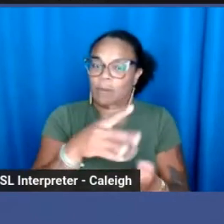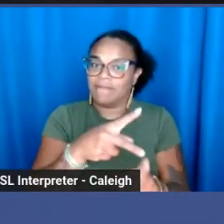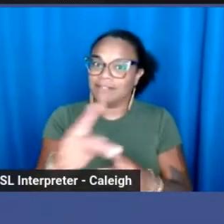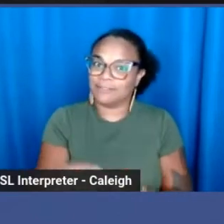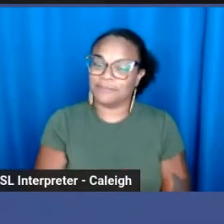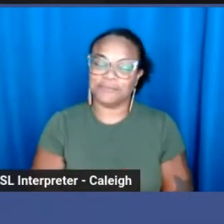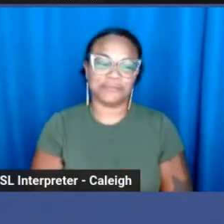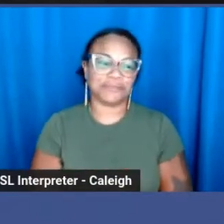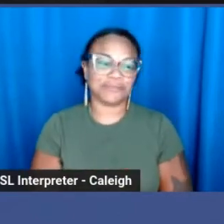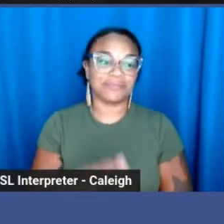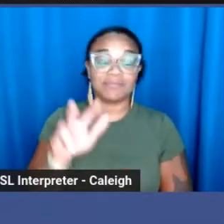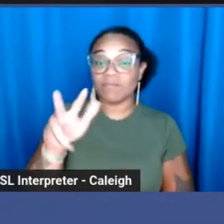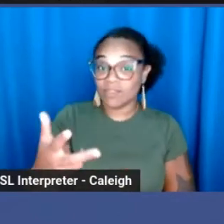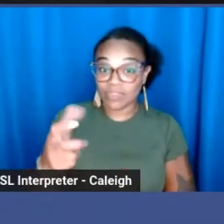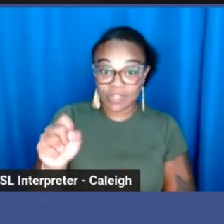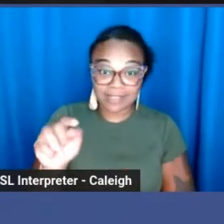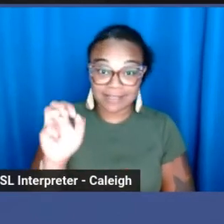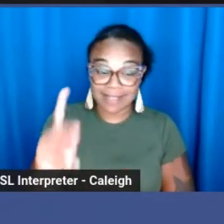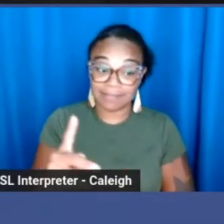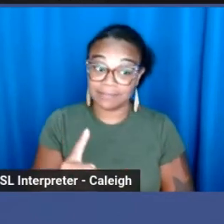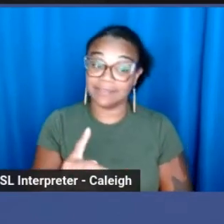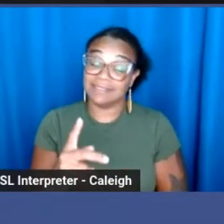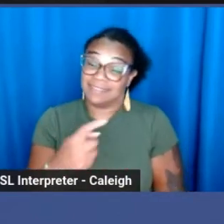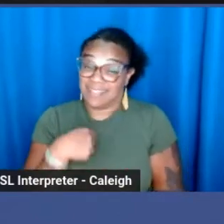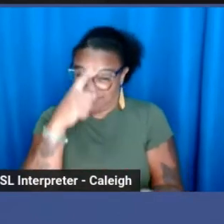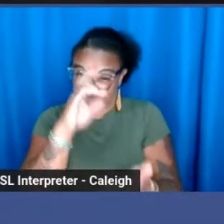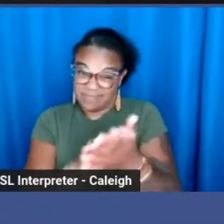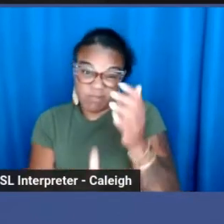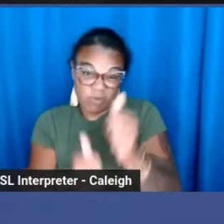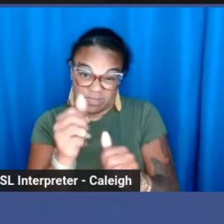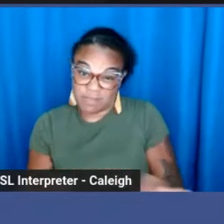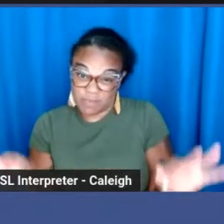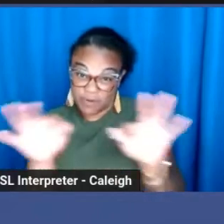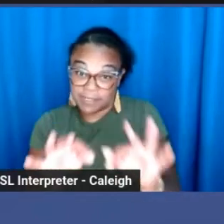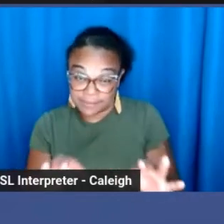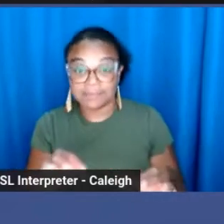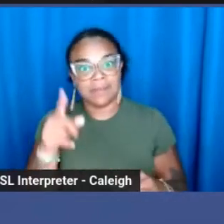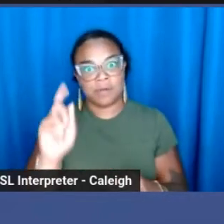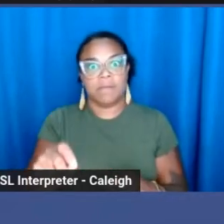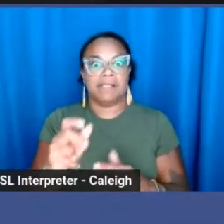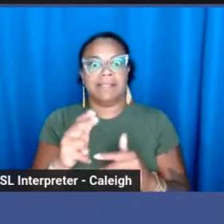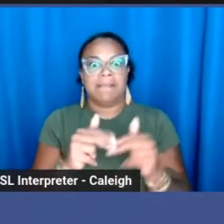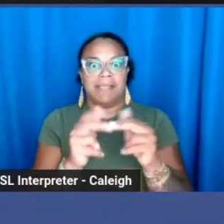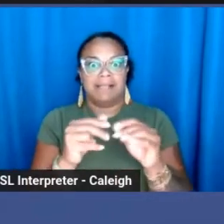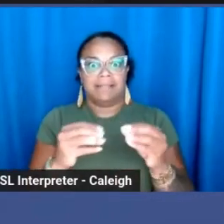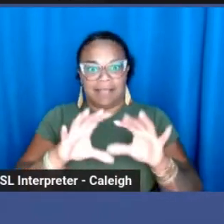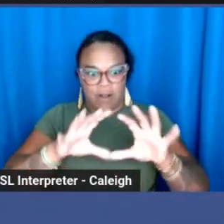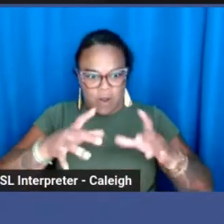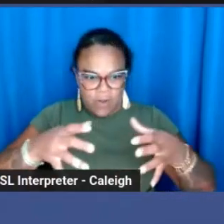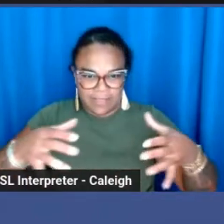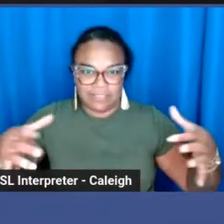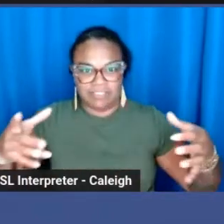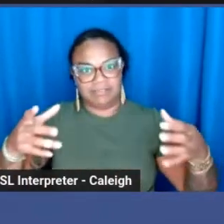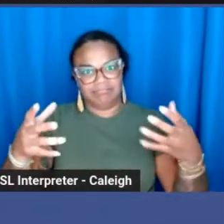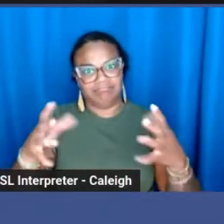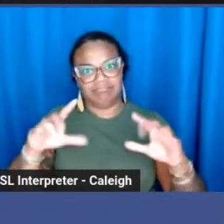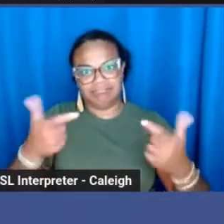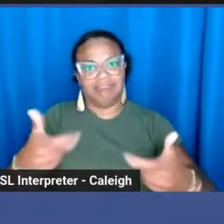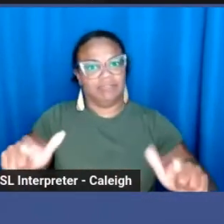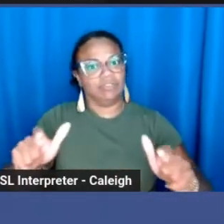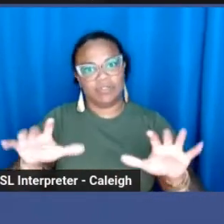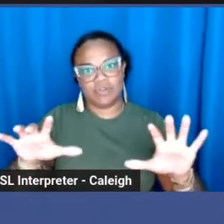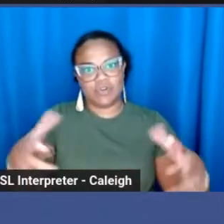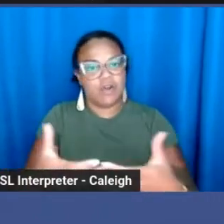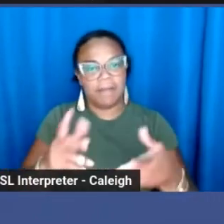A third step, and arguably the most important one, is building a coalition behind you. So we reached out to organizations